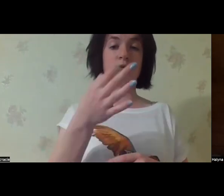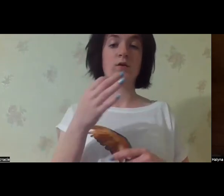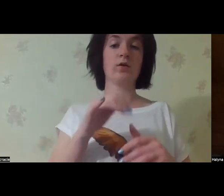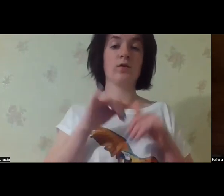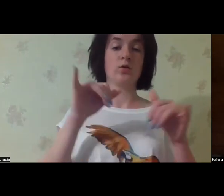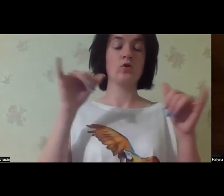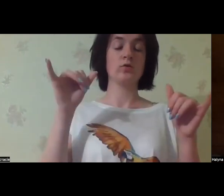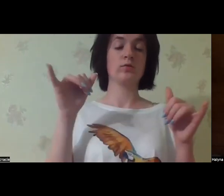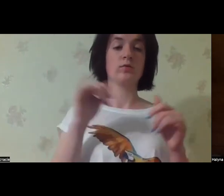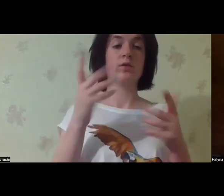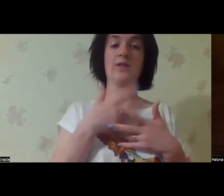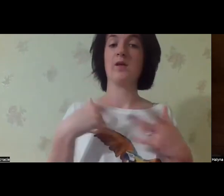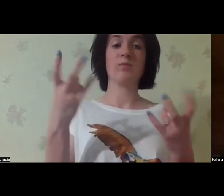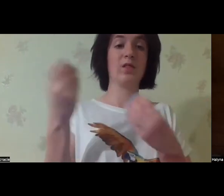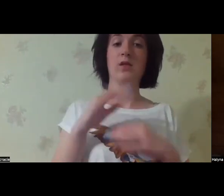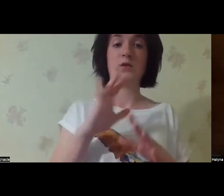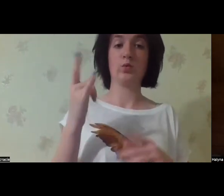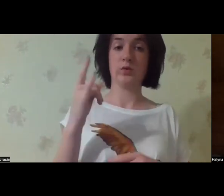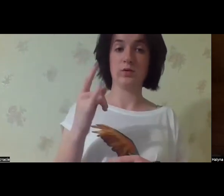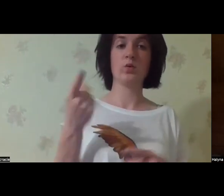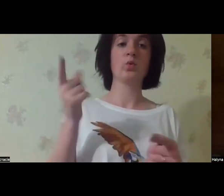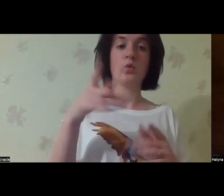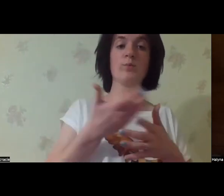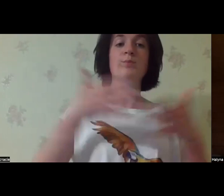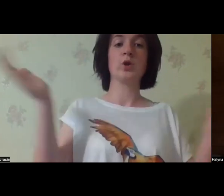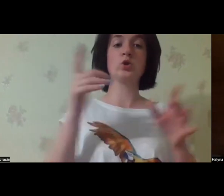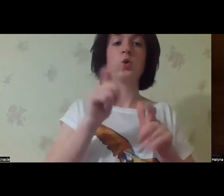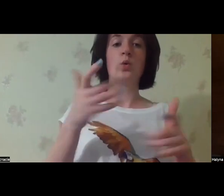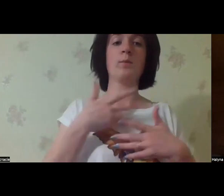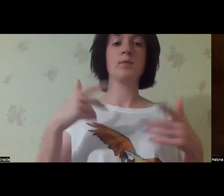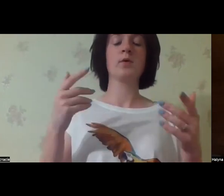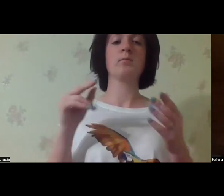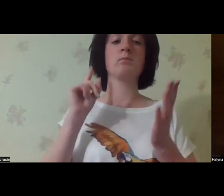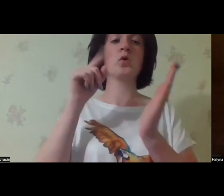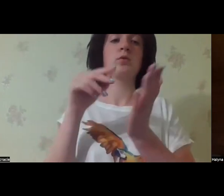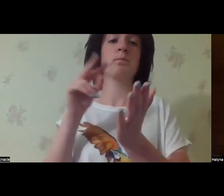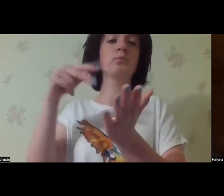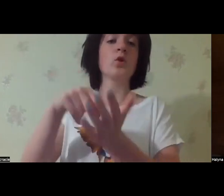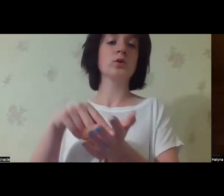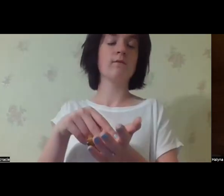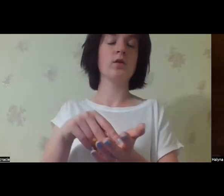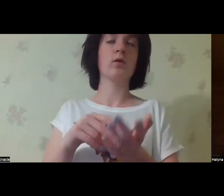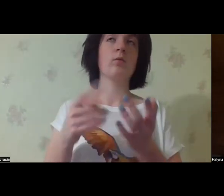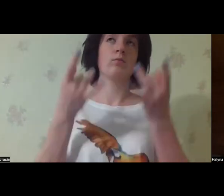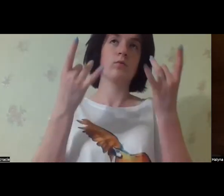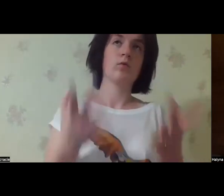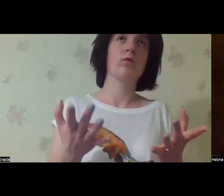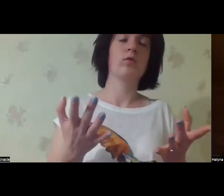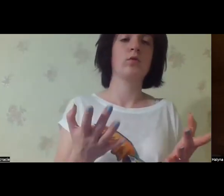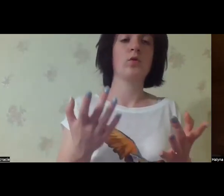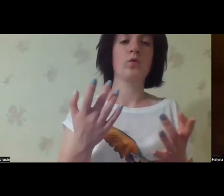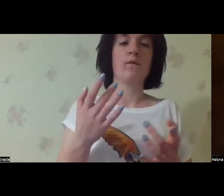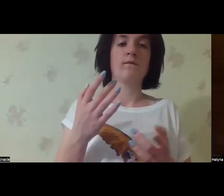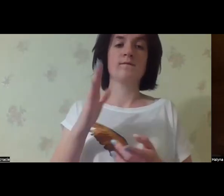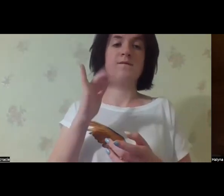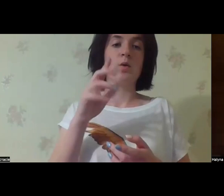in public that they are not giving a child for us for adoption, most of us decided that we have,